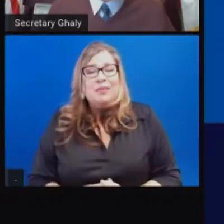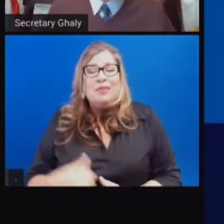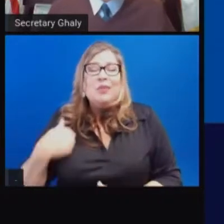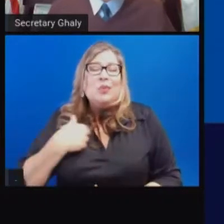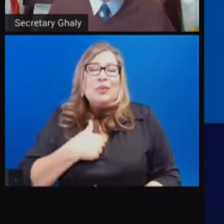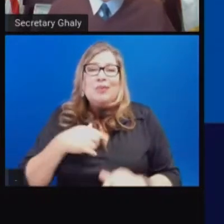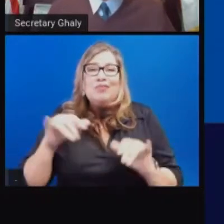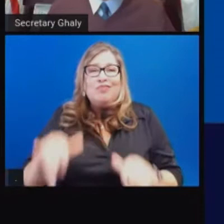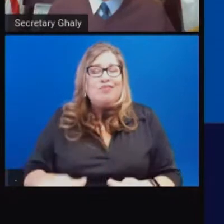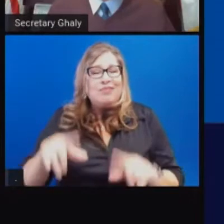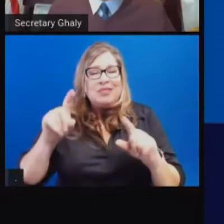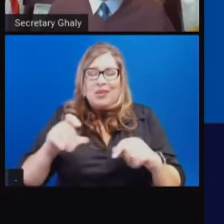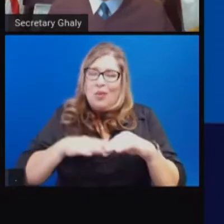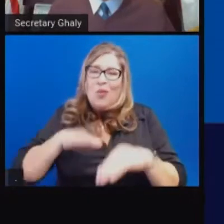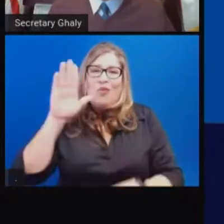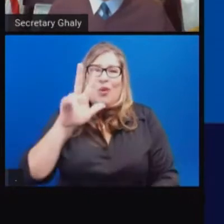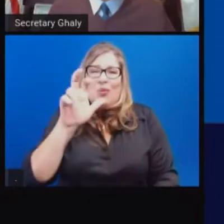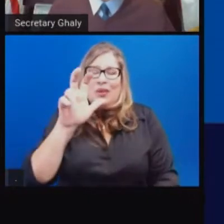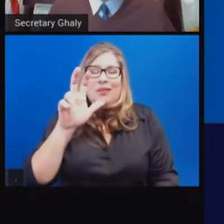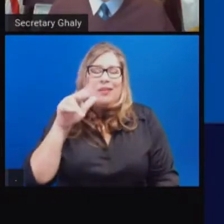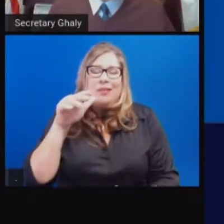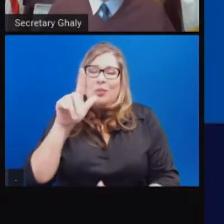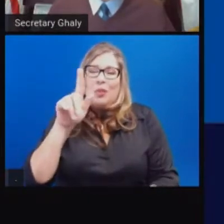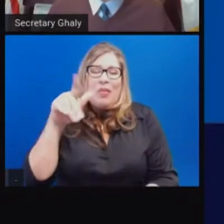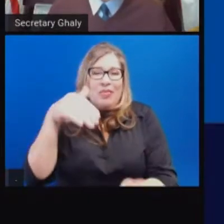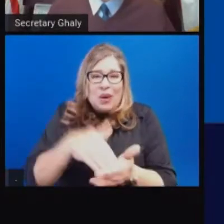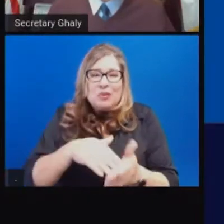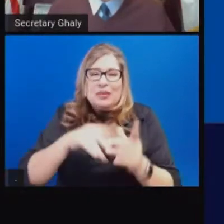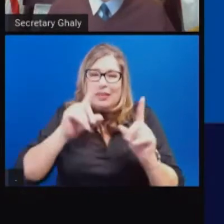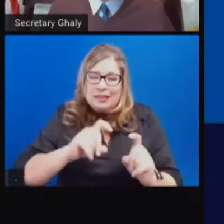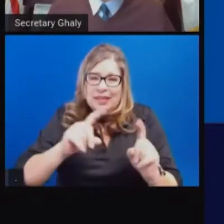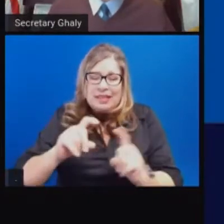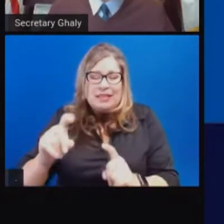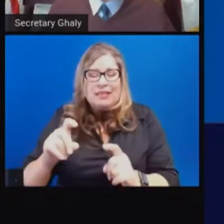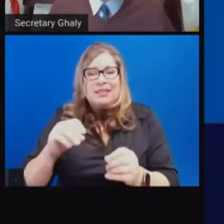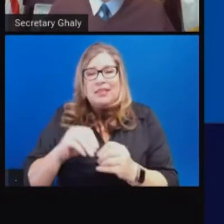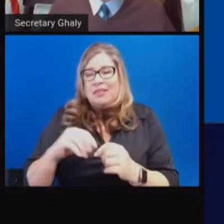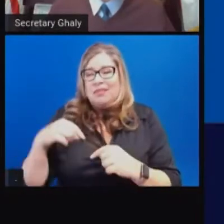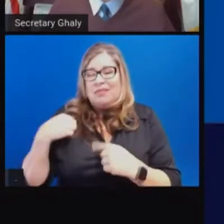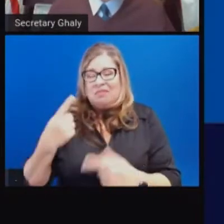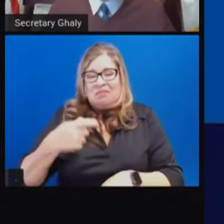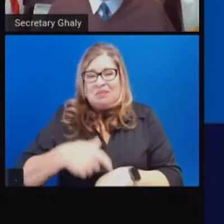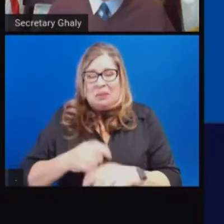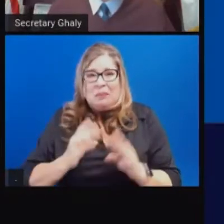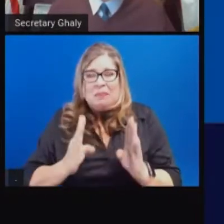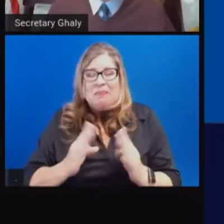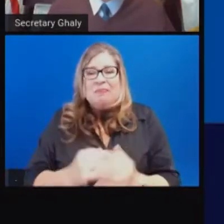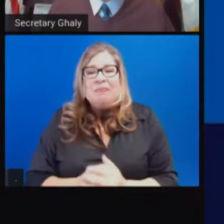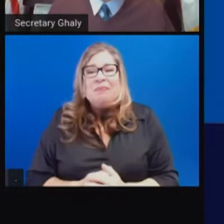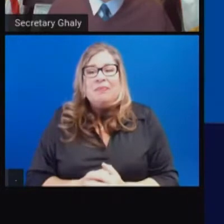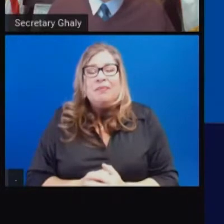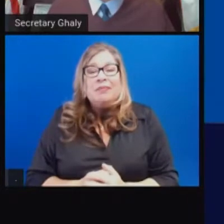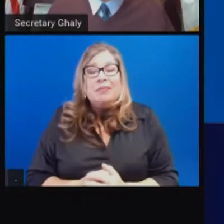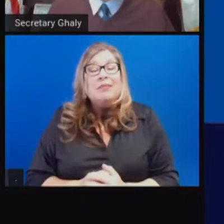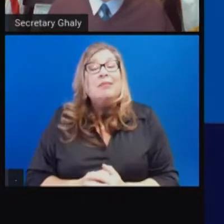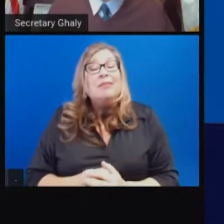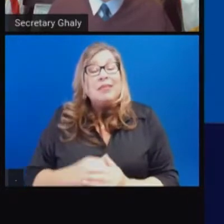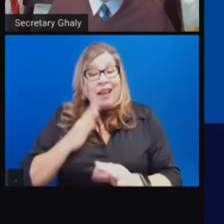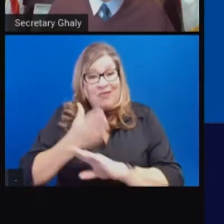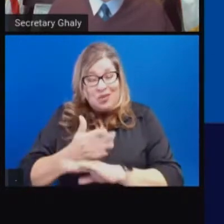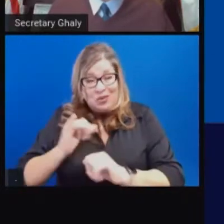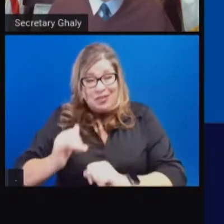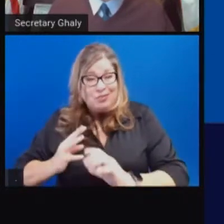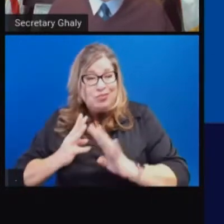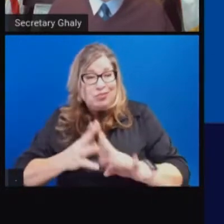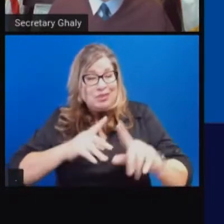,000 tests reported in the last reporting period. And again, seeing downward